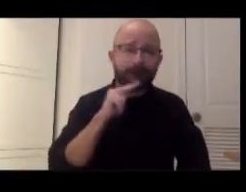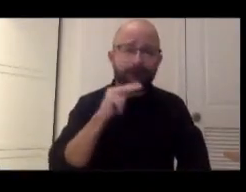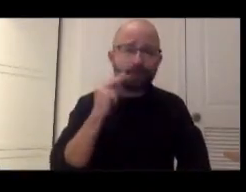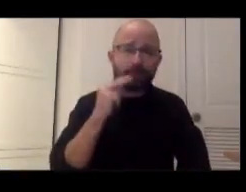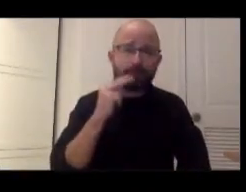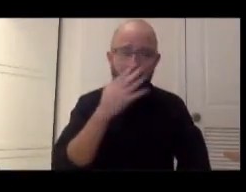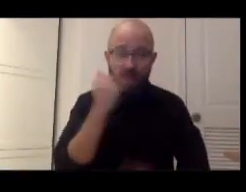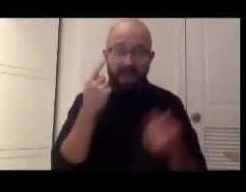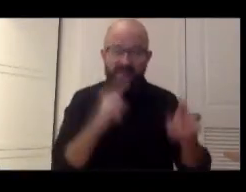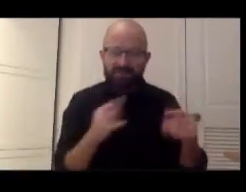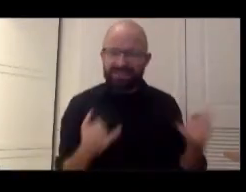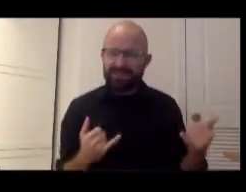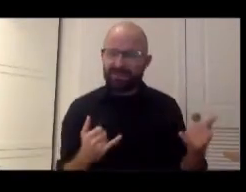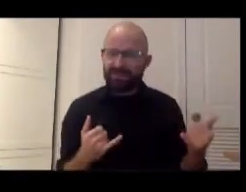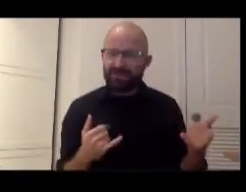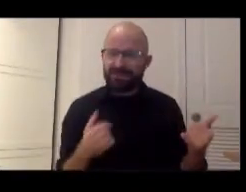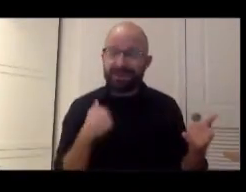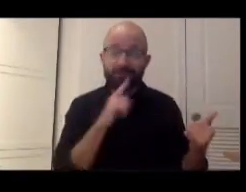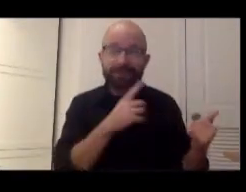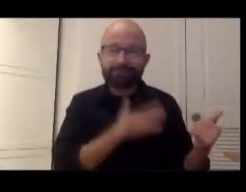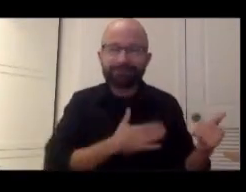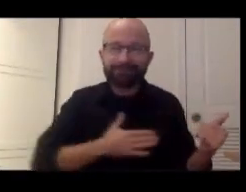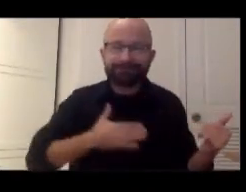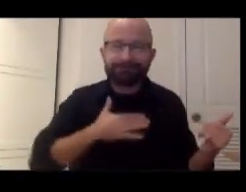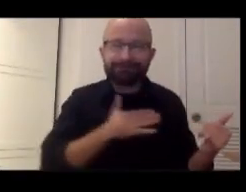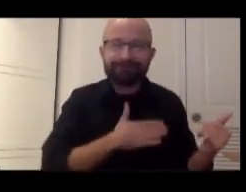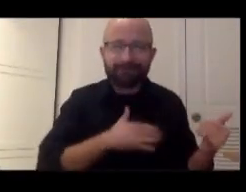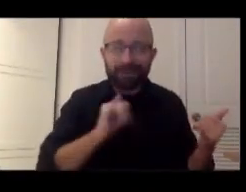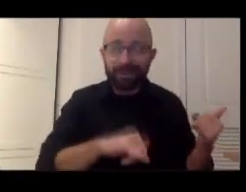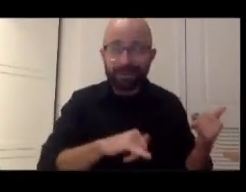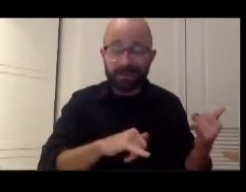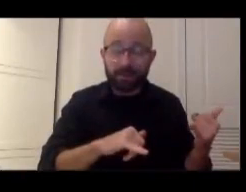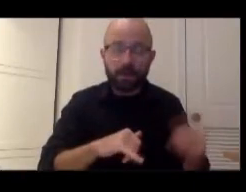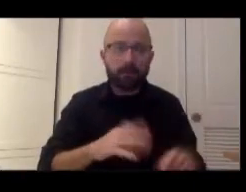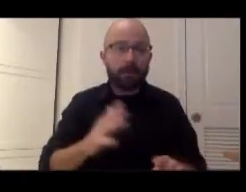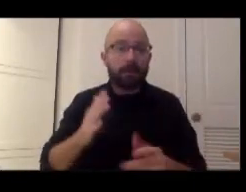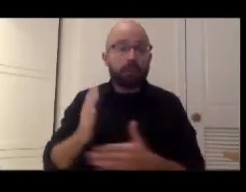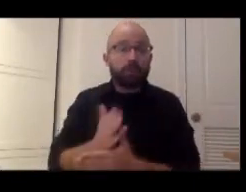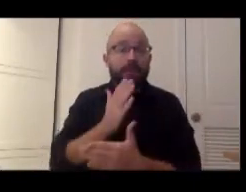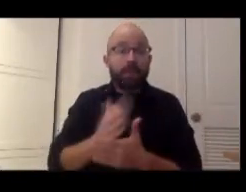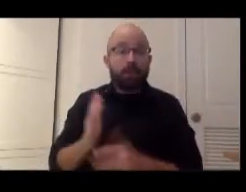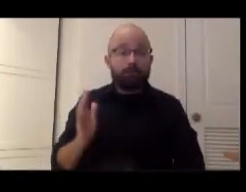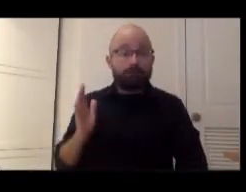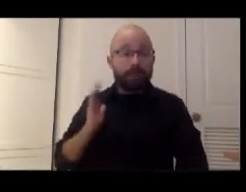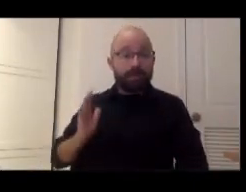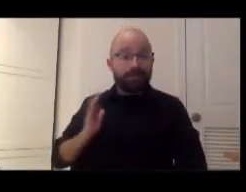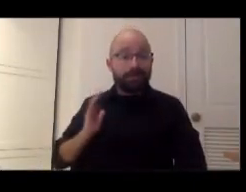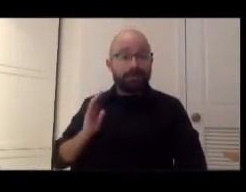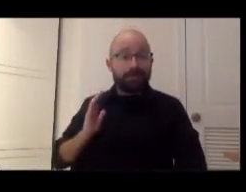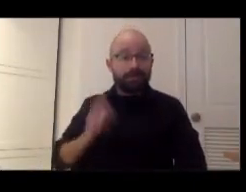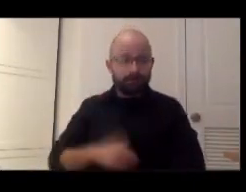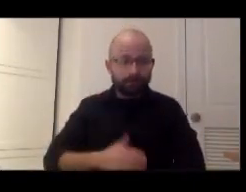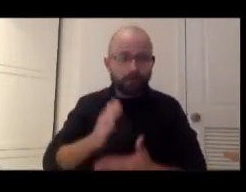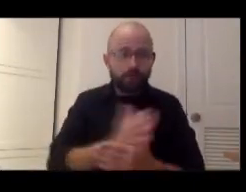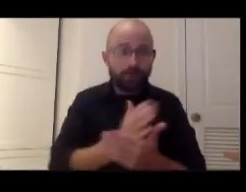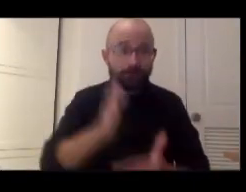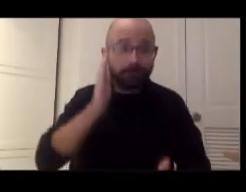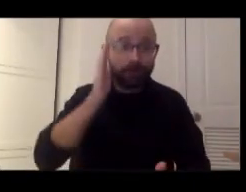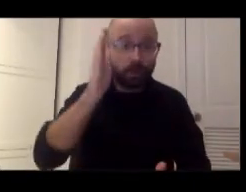it. I really enjoyed that. But it brings the shared past that we're talking about, the Smithsonian, the shared future.